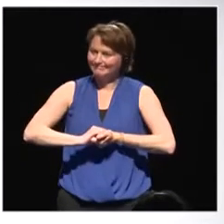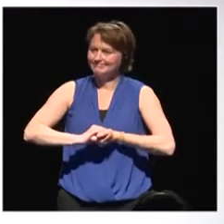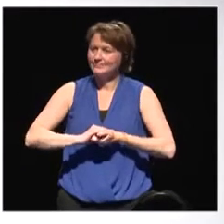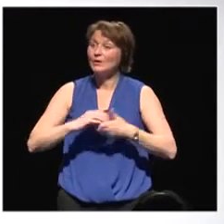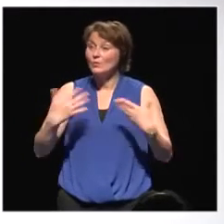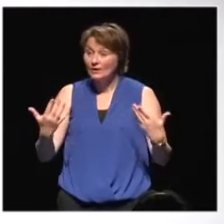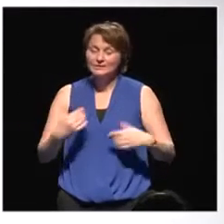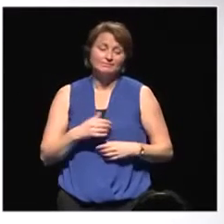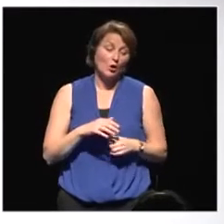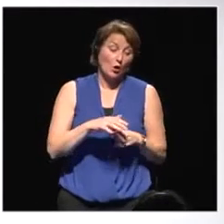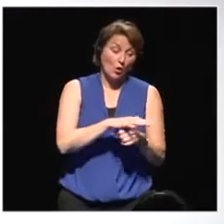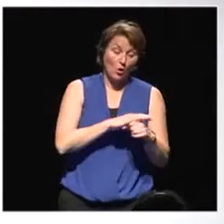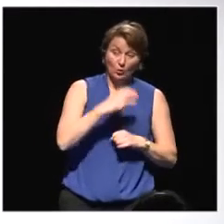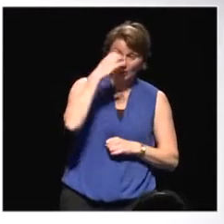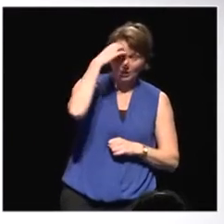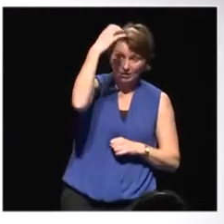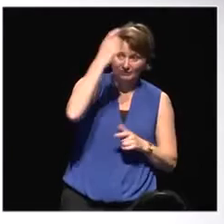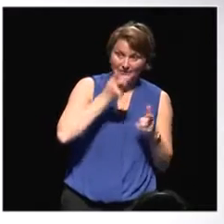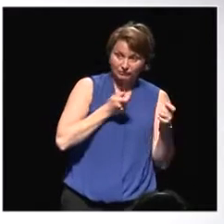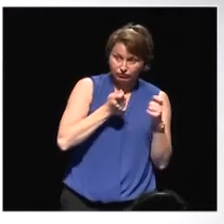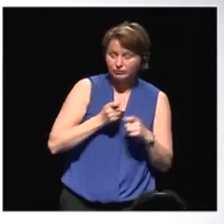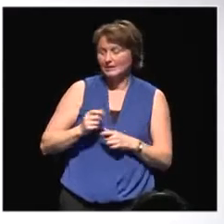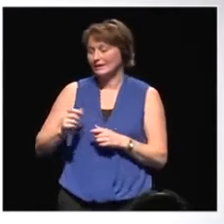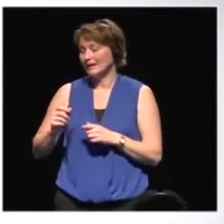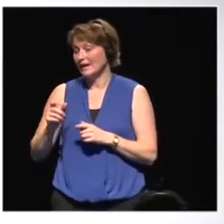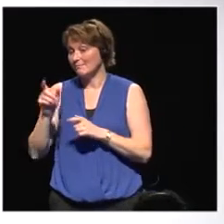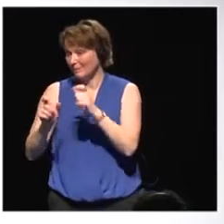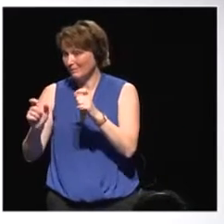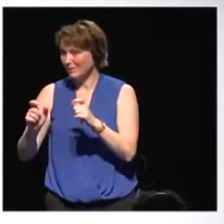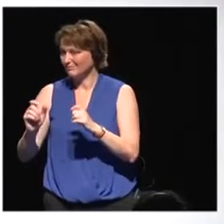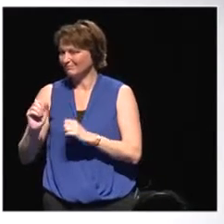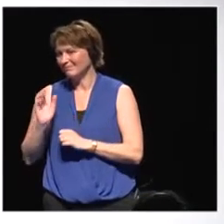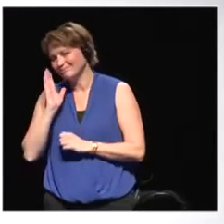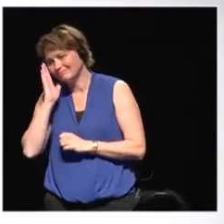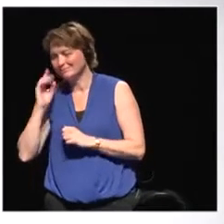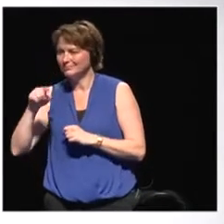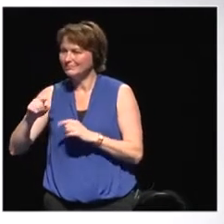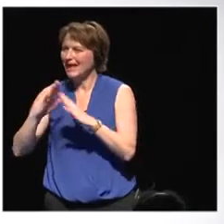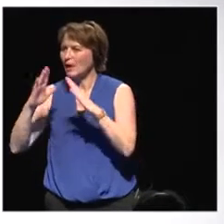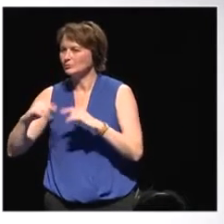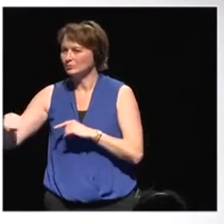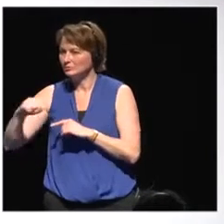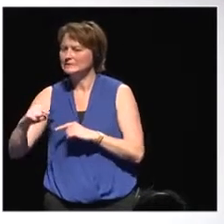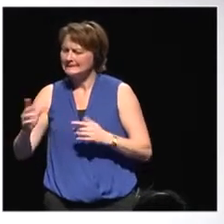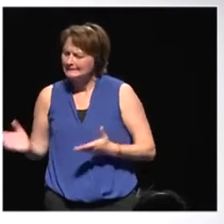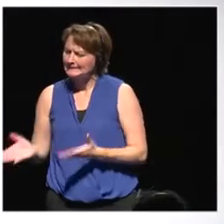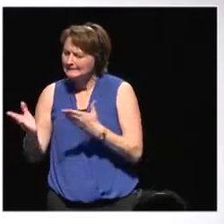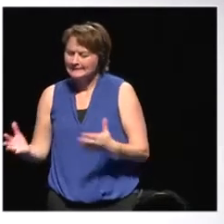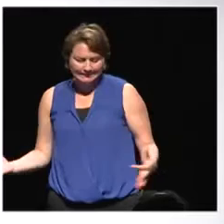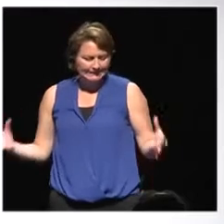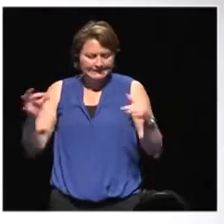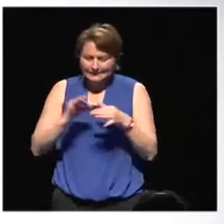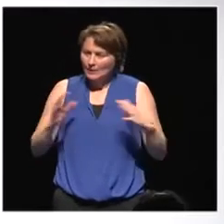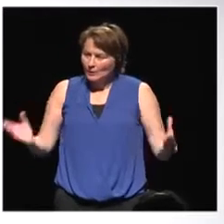local governmental authorities and citizens by promoting active citizenship throughout Europe.